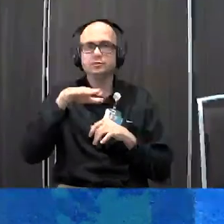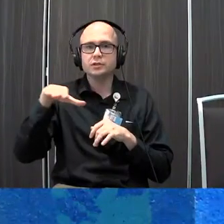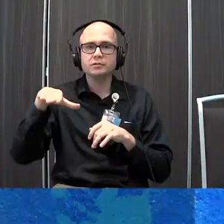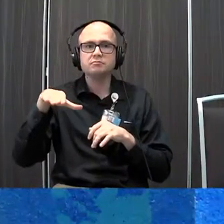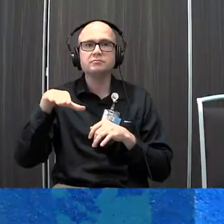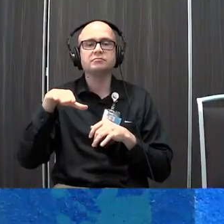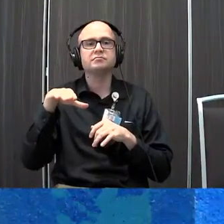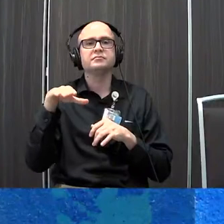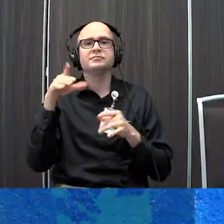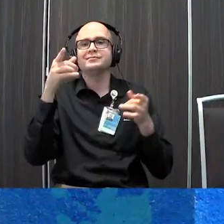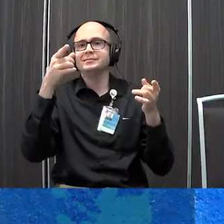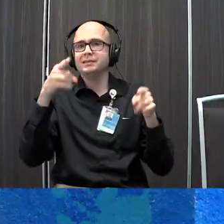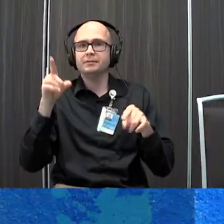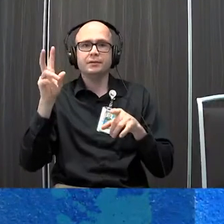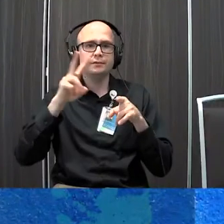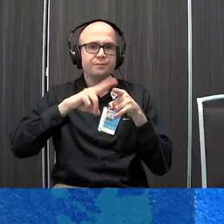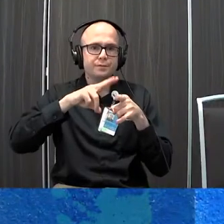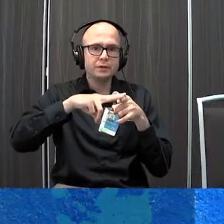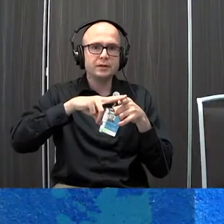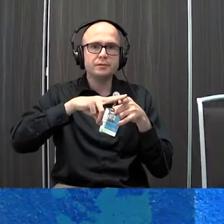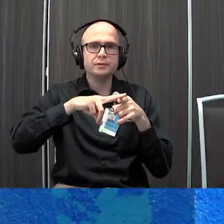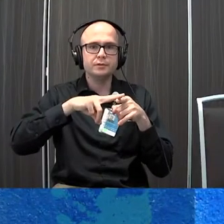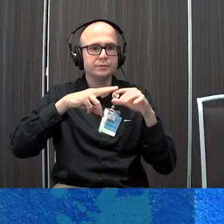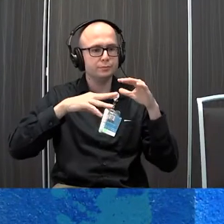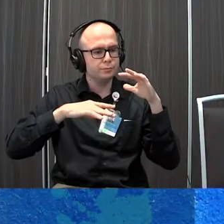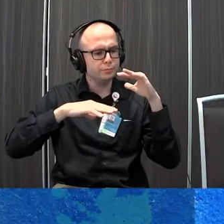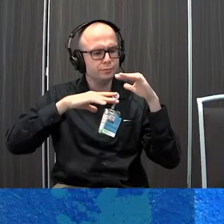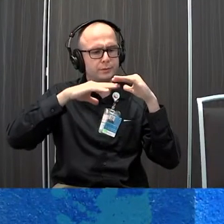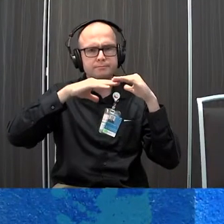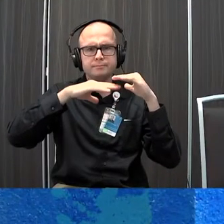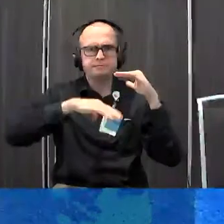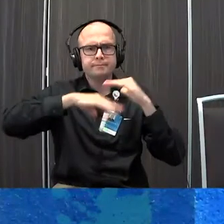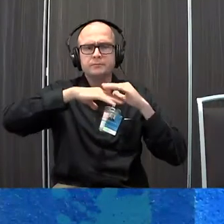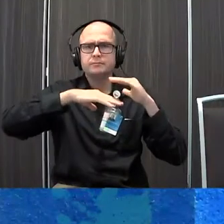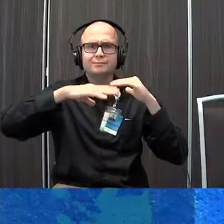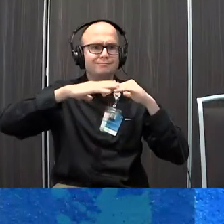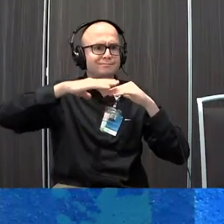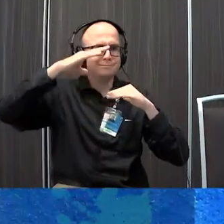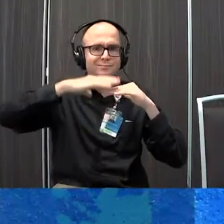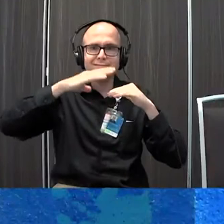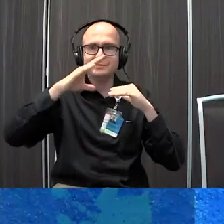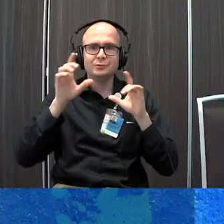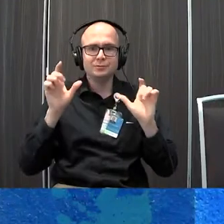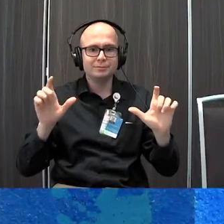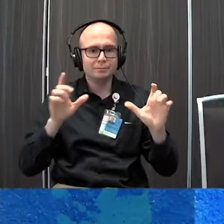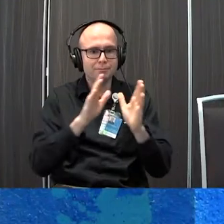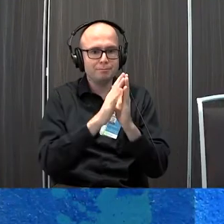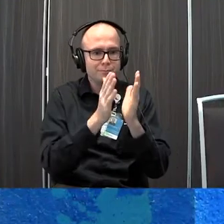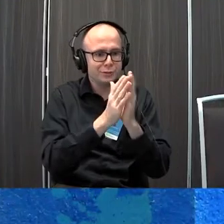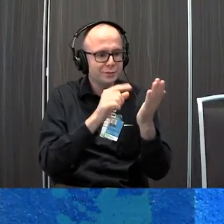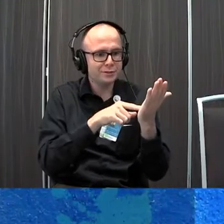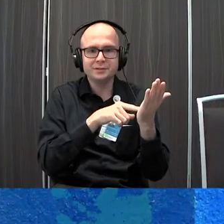reaching a level where their vocabulary is becoming quite robust and you're running out of spots in your PEX book maybe